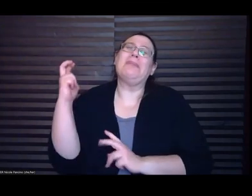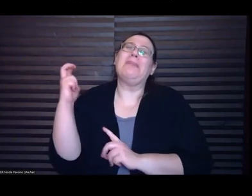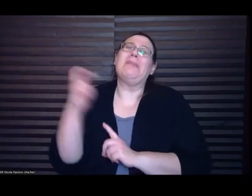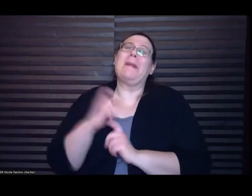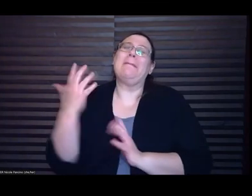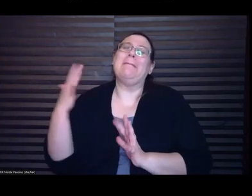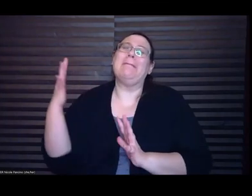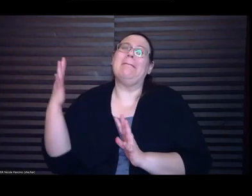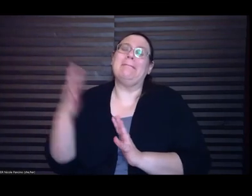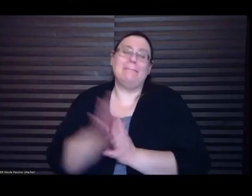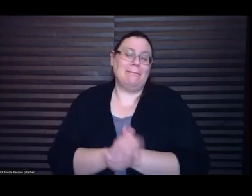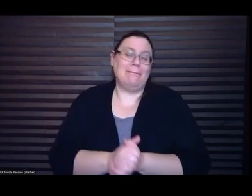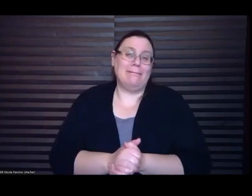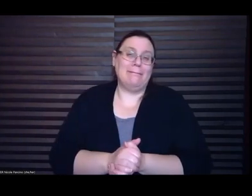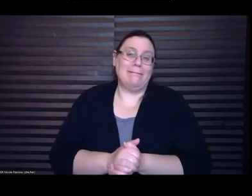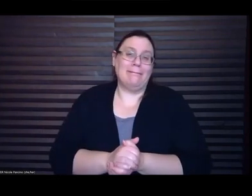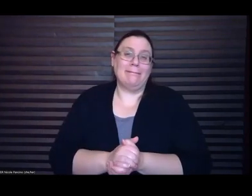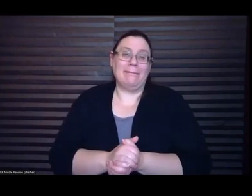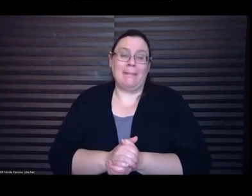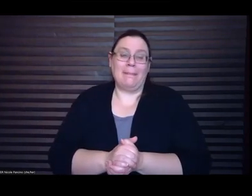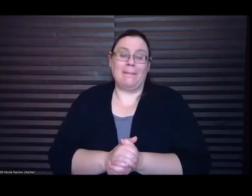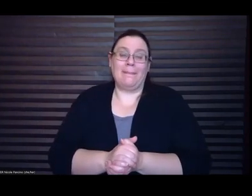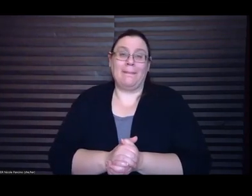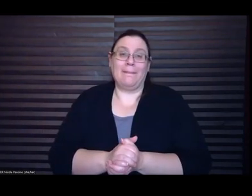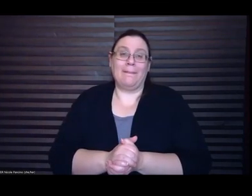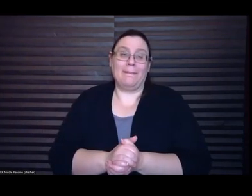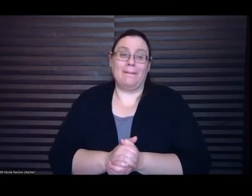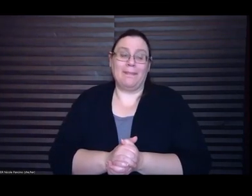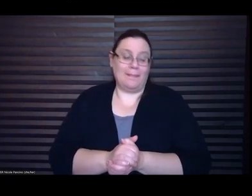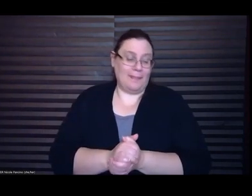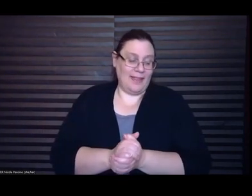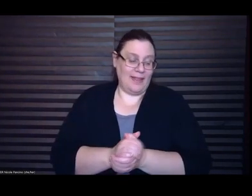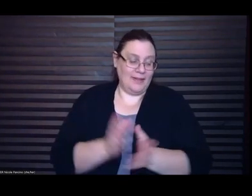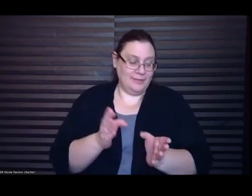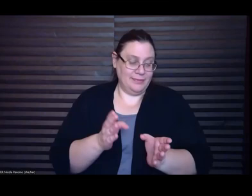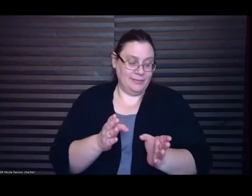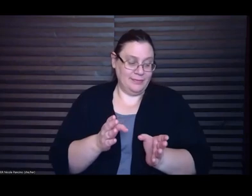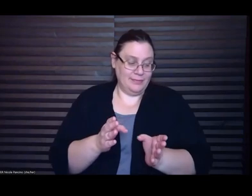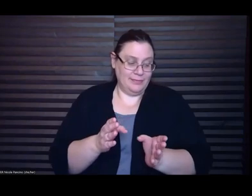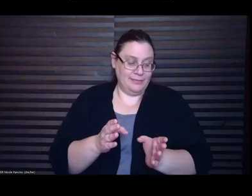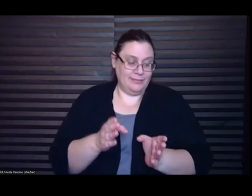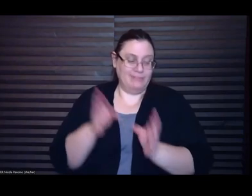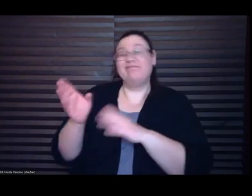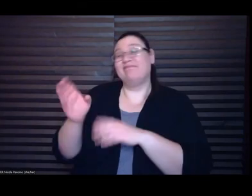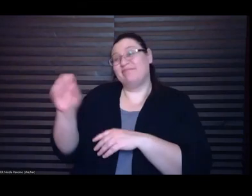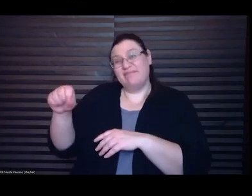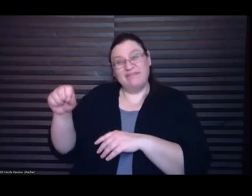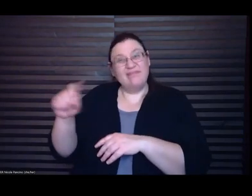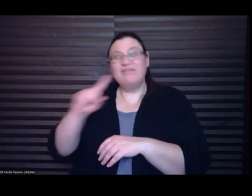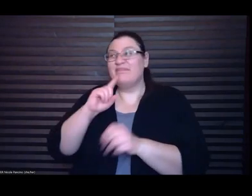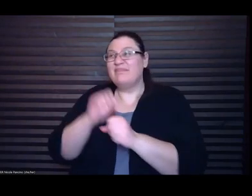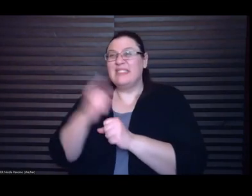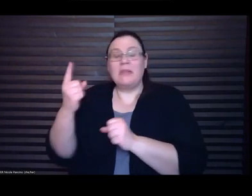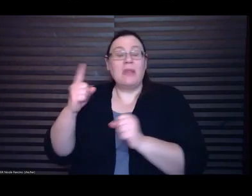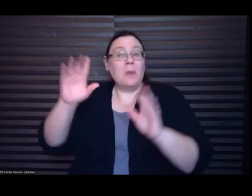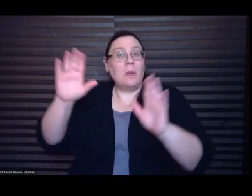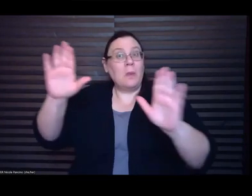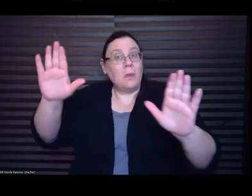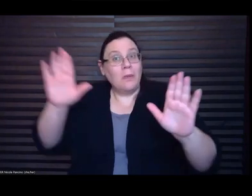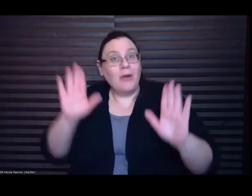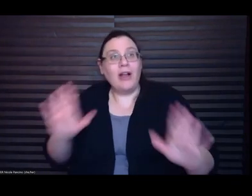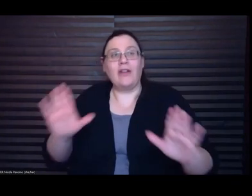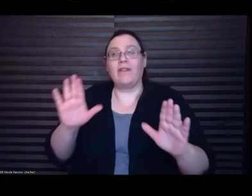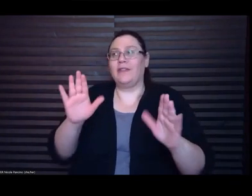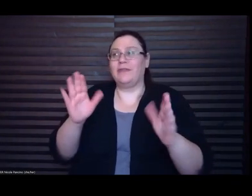it really is I mean there's something so wonderful about yeah being in a room with with other people and